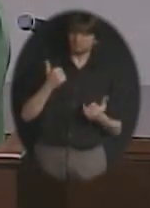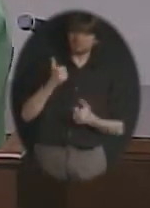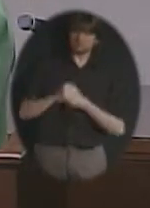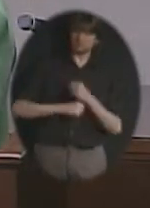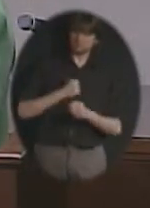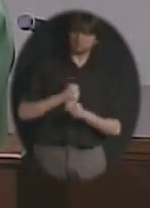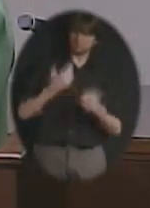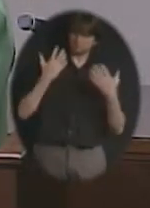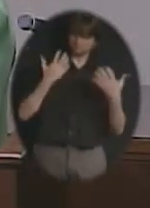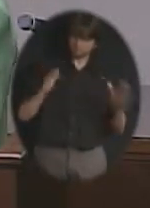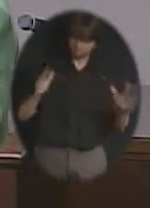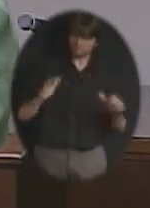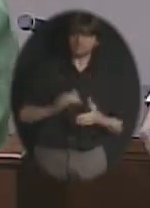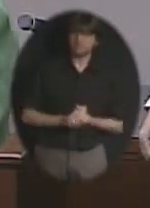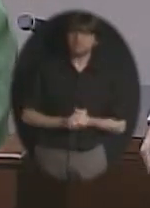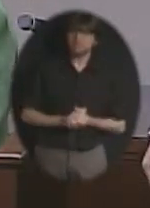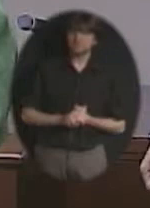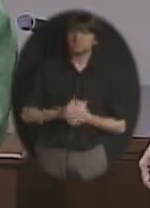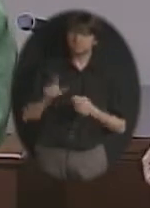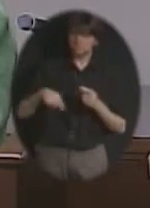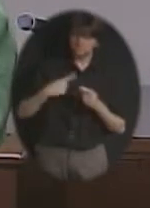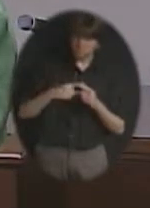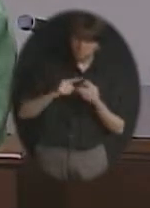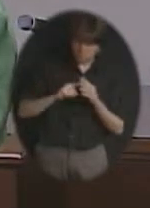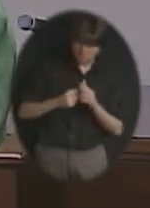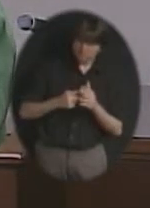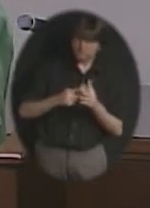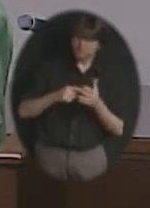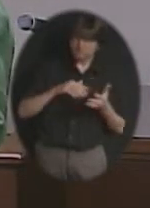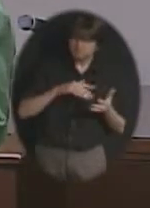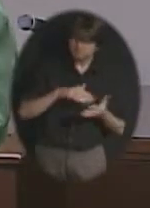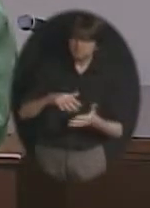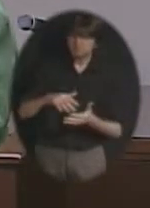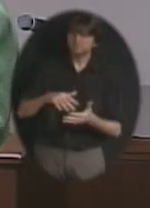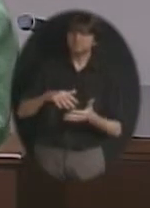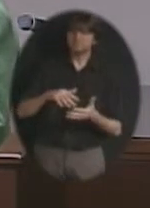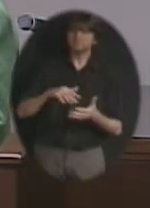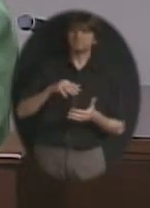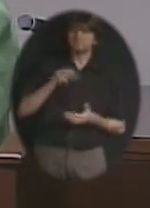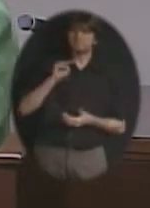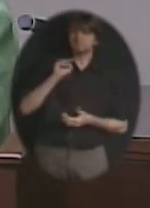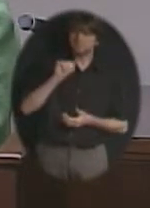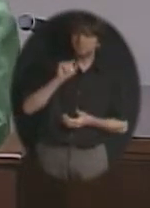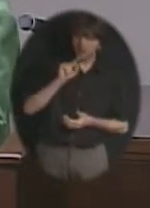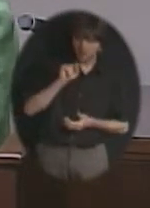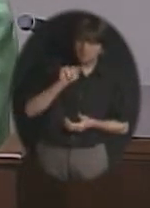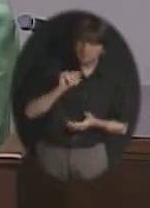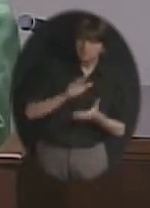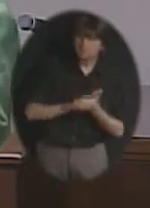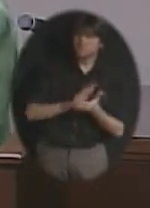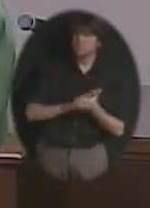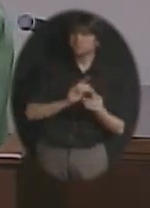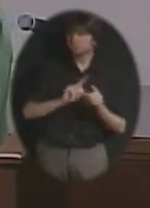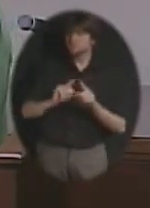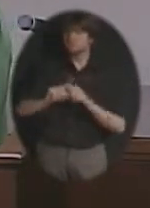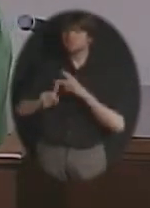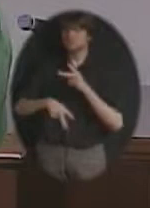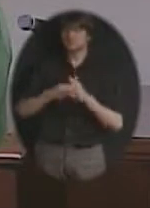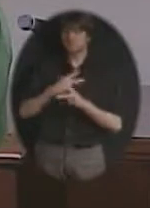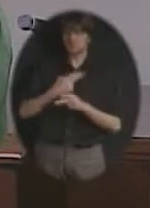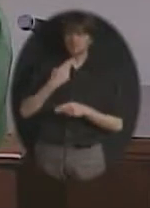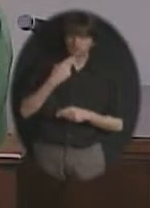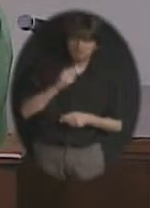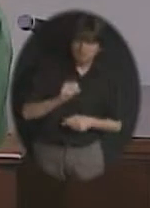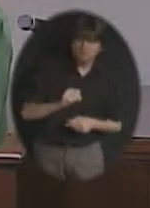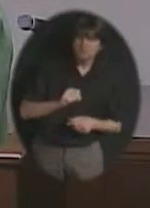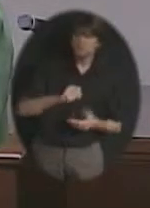We studied at that time, school to career was a driving force, magnet schools, high schools that work, a number of different and variety of